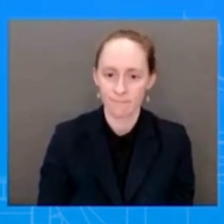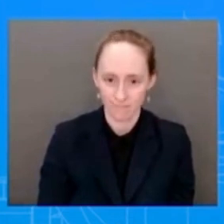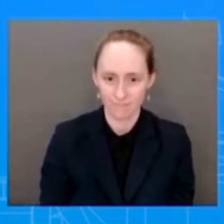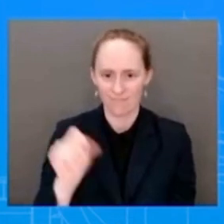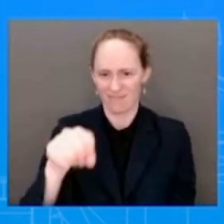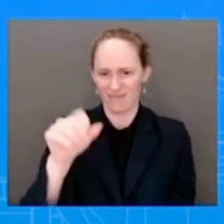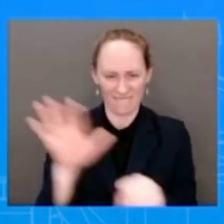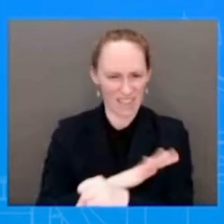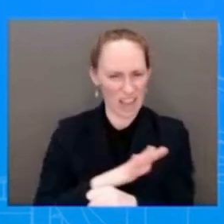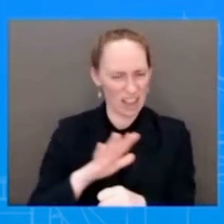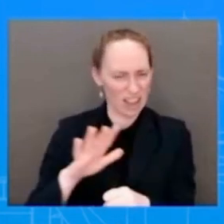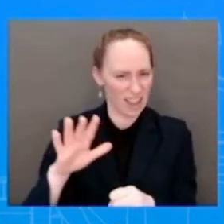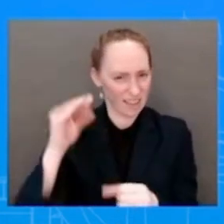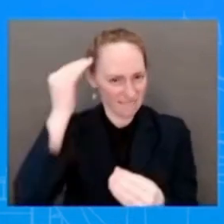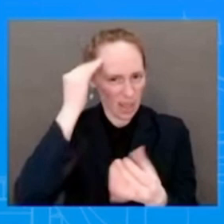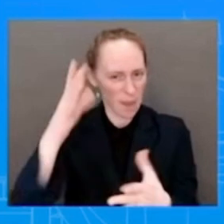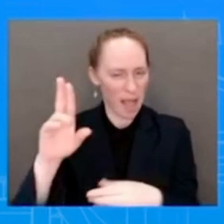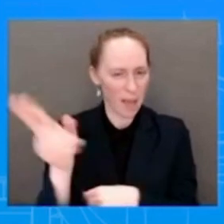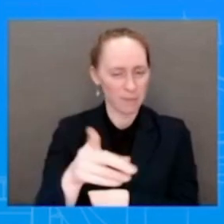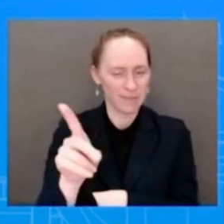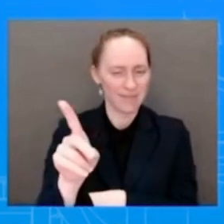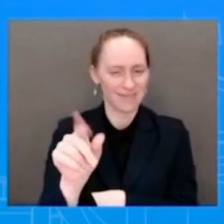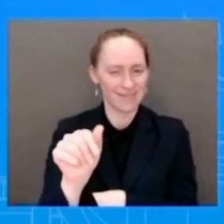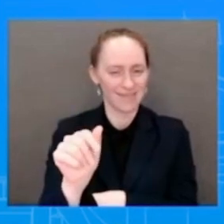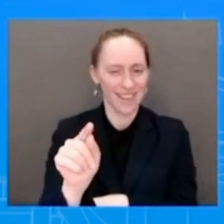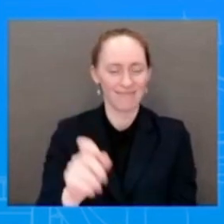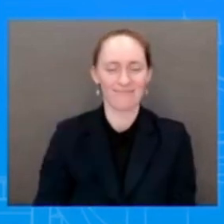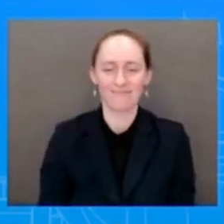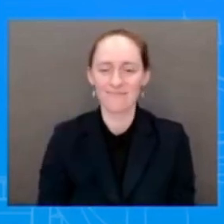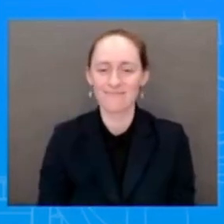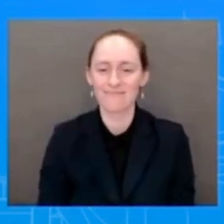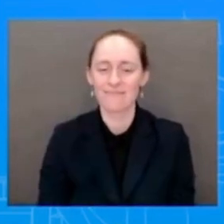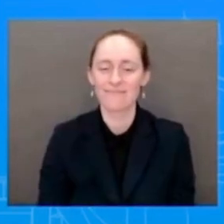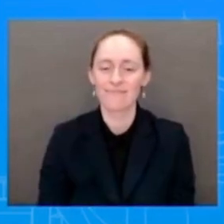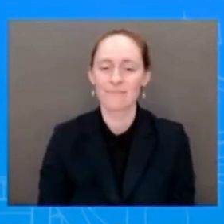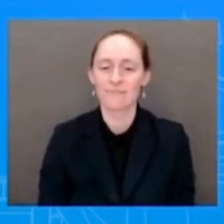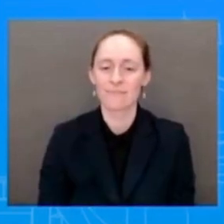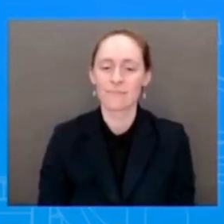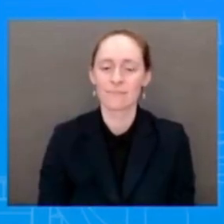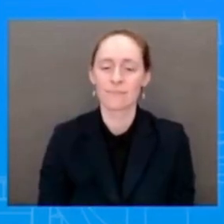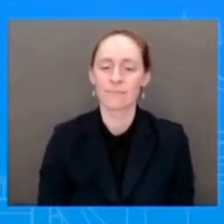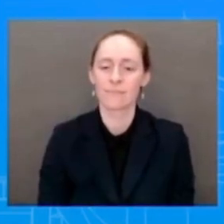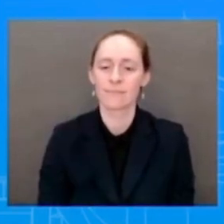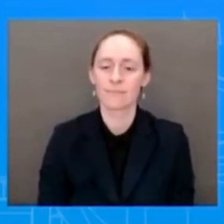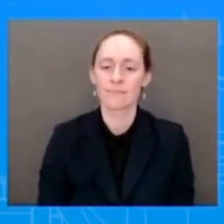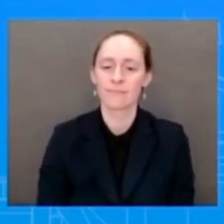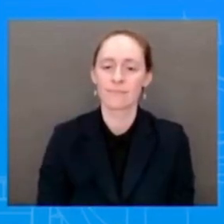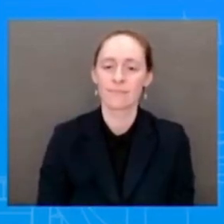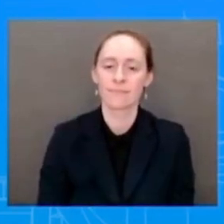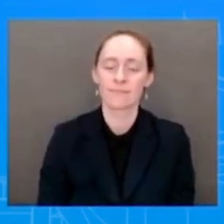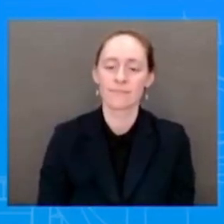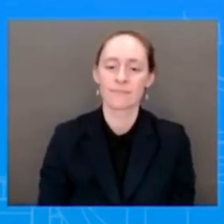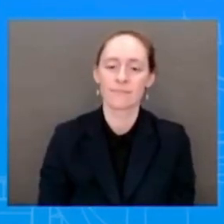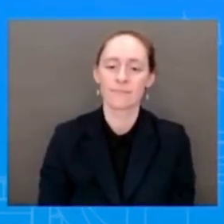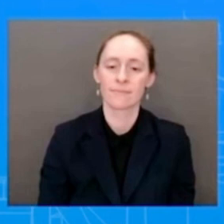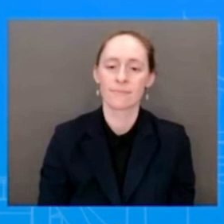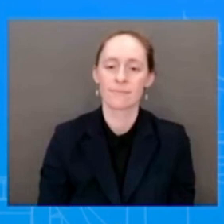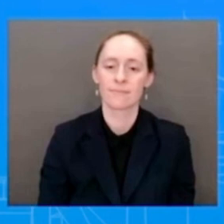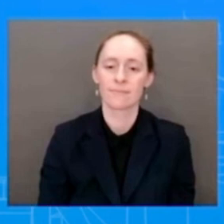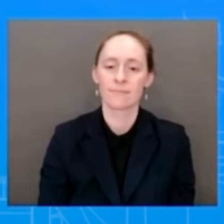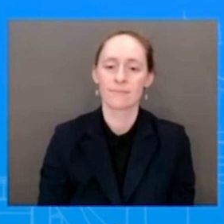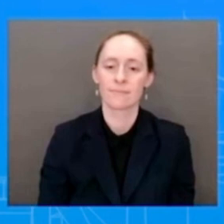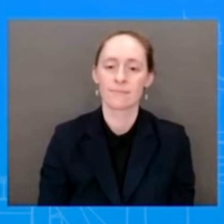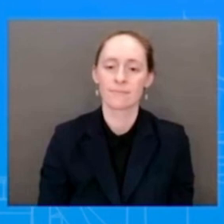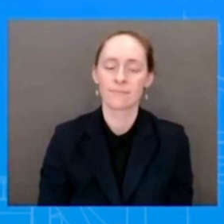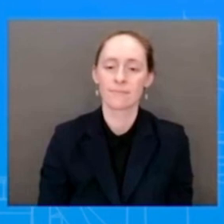So, as you know, the United States has rallied the world to support the people of Ukraine, as I just laid out moments ago. And we have